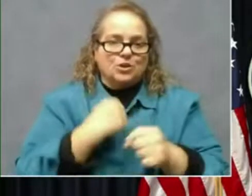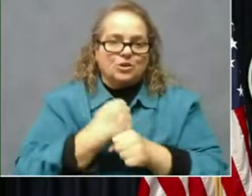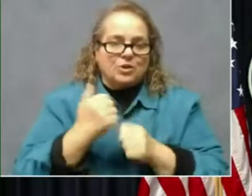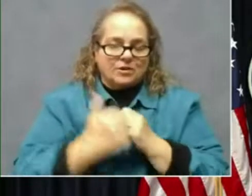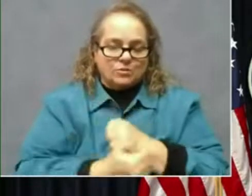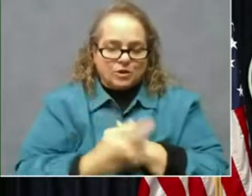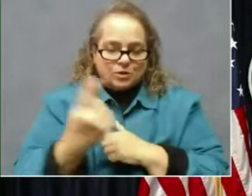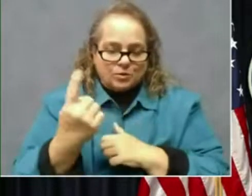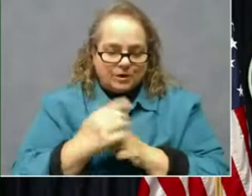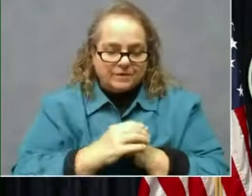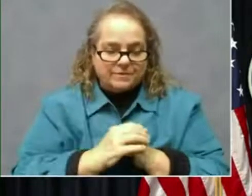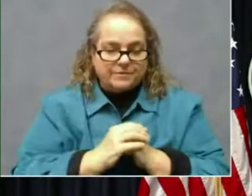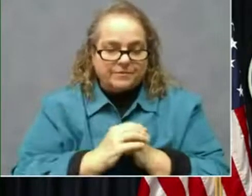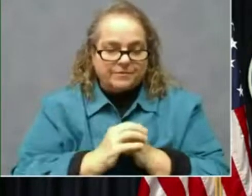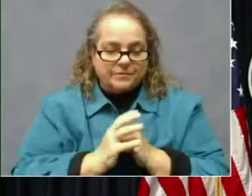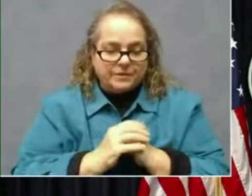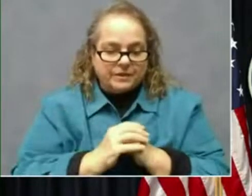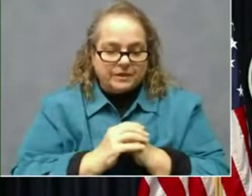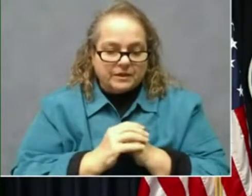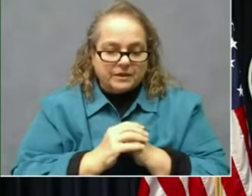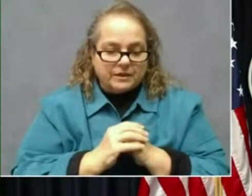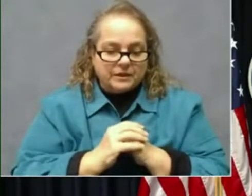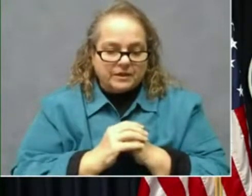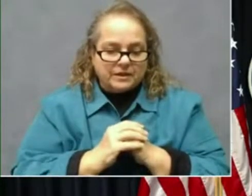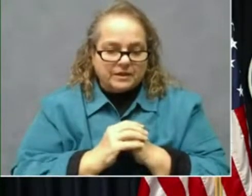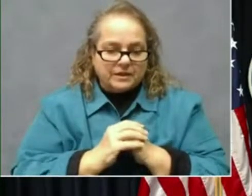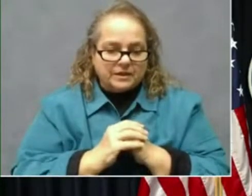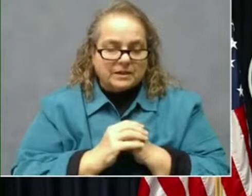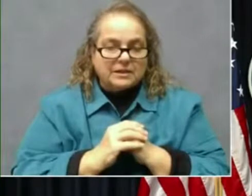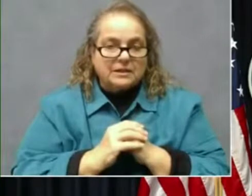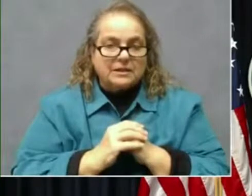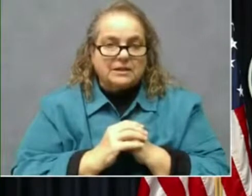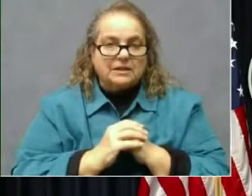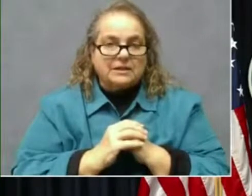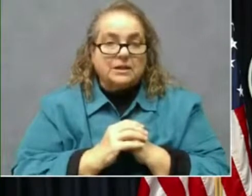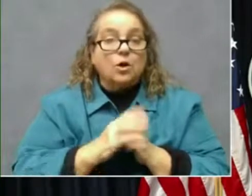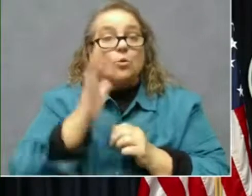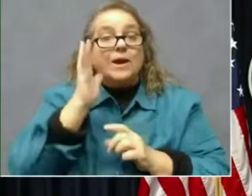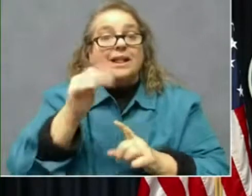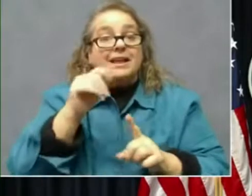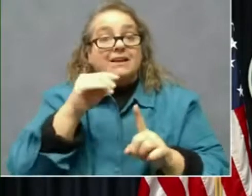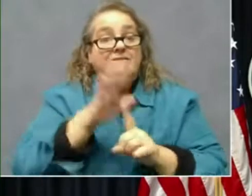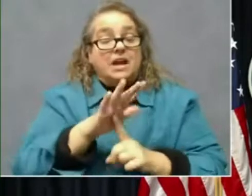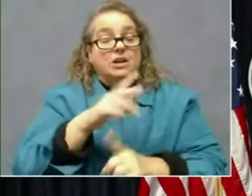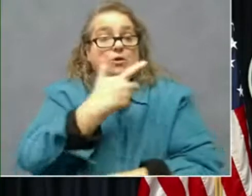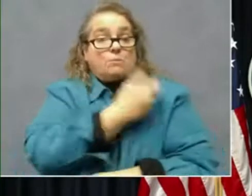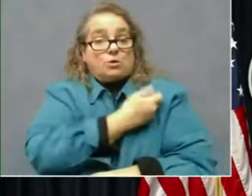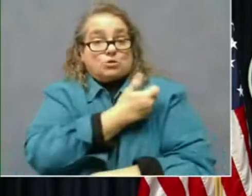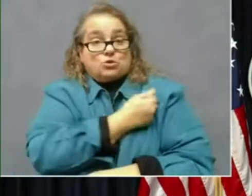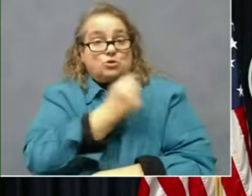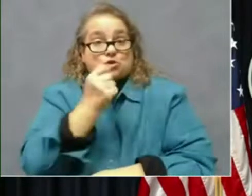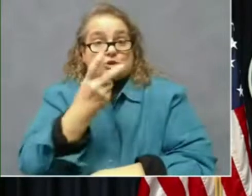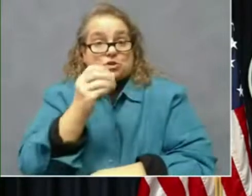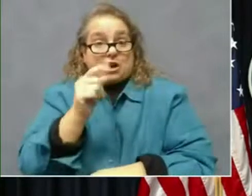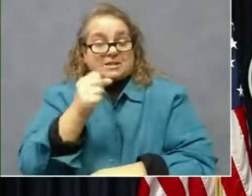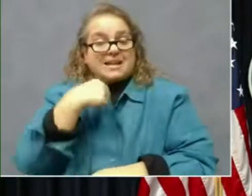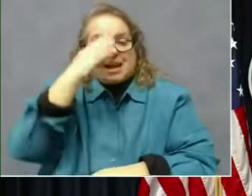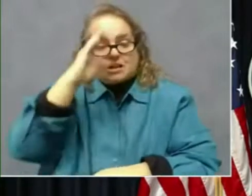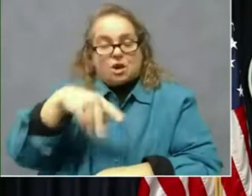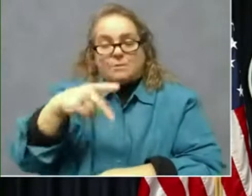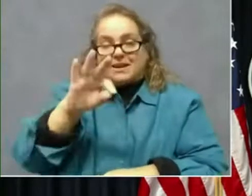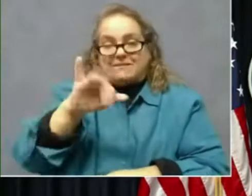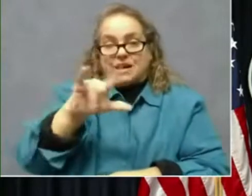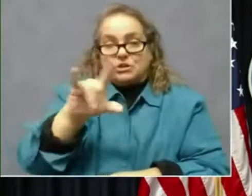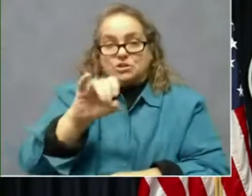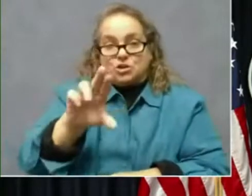With the vaccine being delayed, is this going to affect the booster shots? And I know with the Pfizer, it's, it's at three weeks,